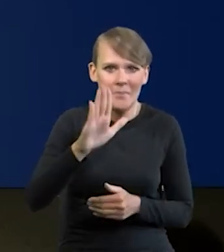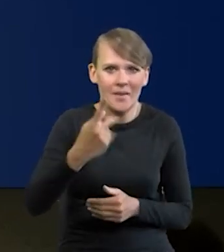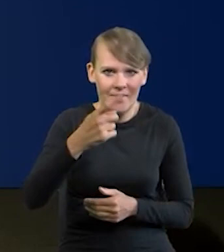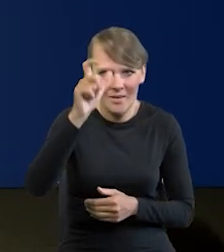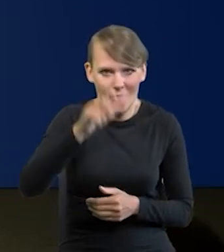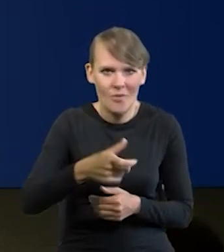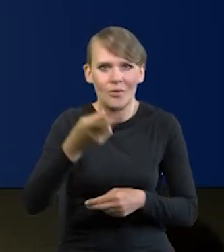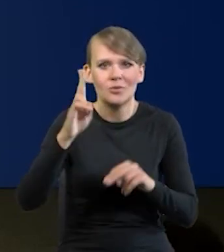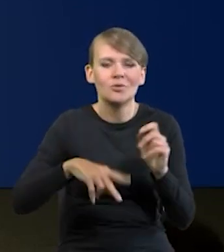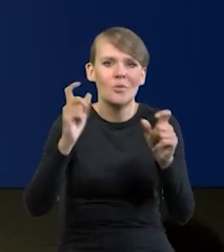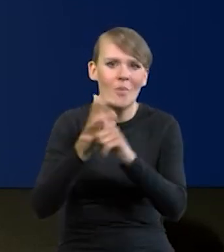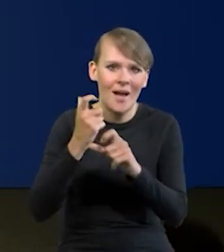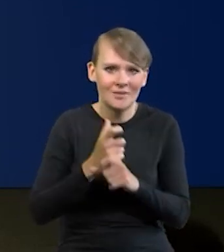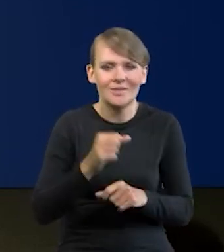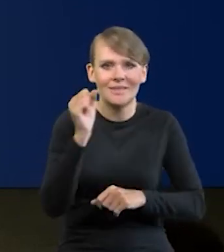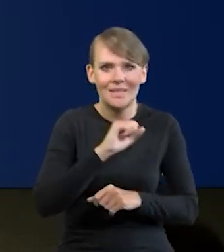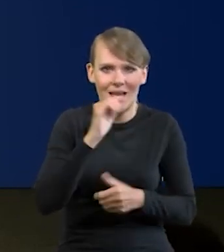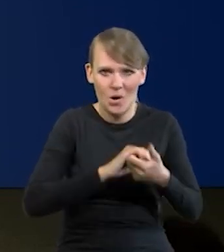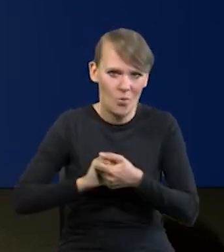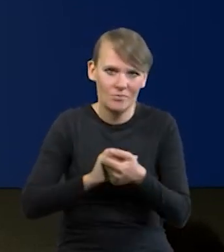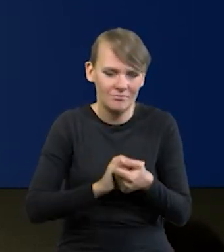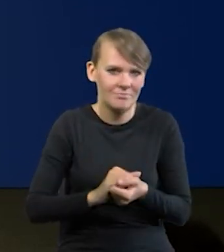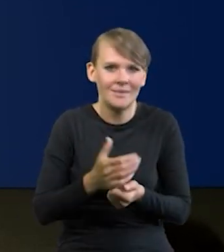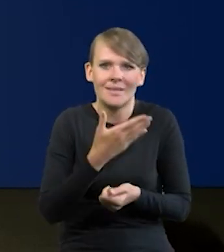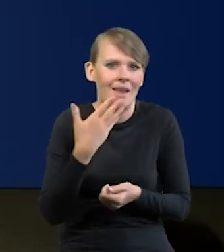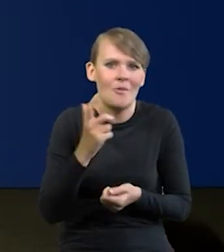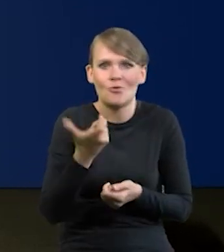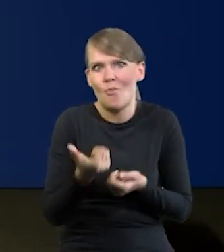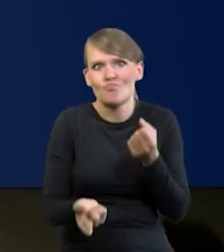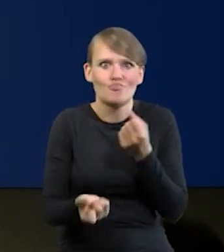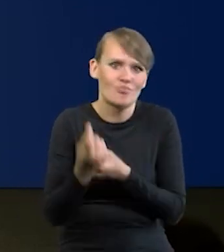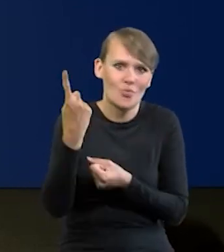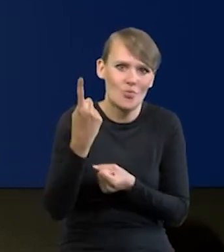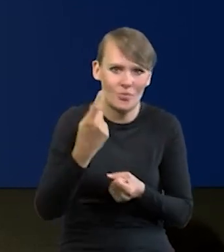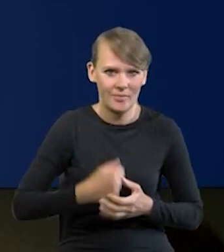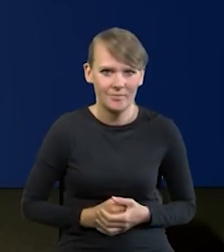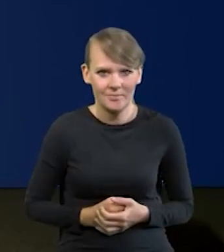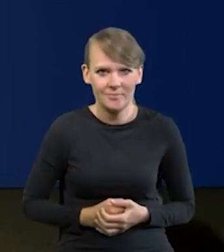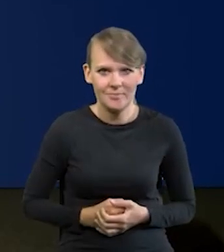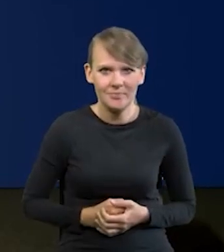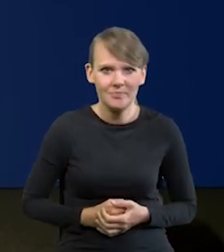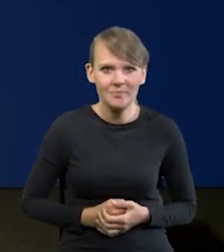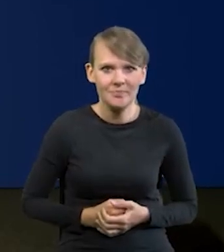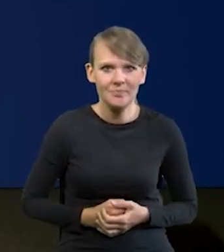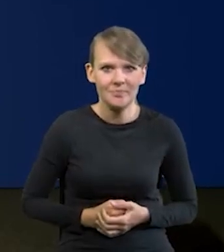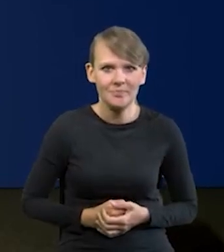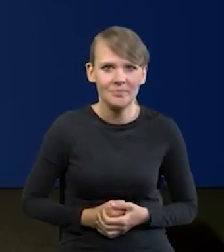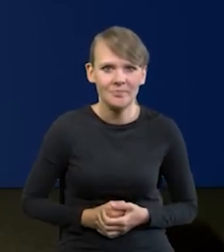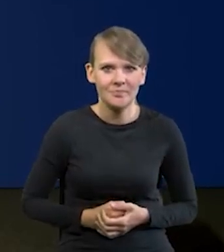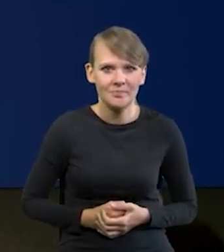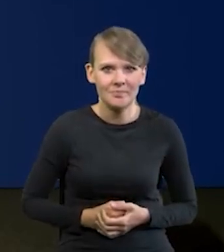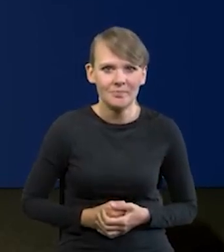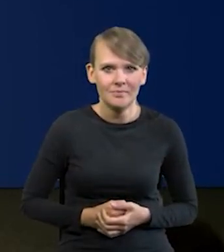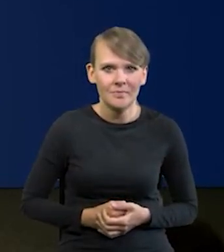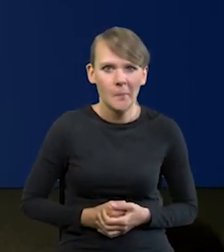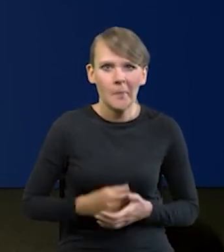factors has subsided, according to Glapiński. We are rapidly approaching the situation of increasing inflation in Poland, as we have recently